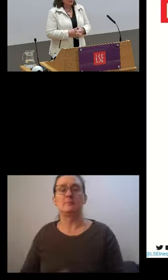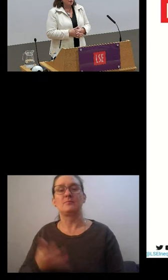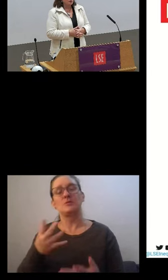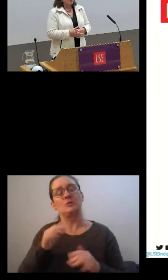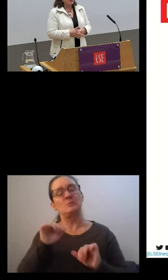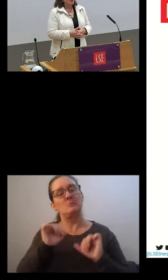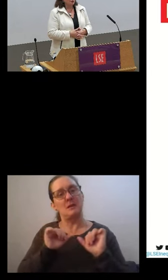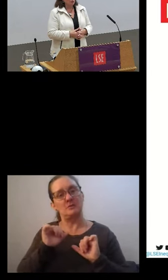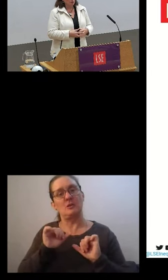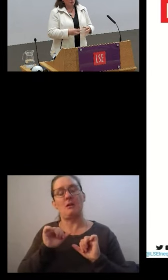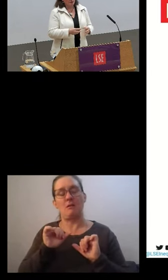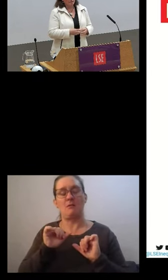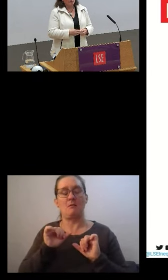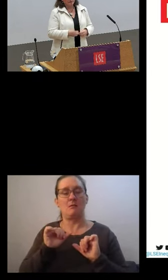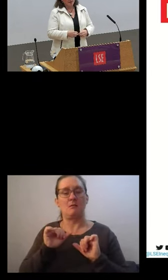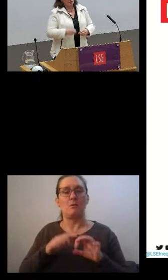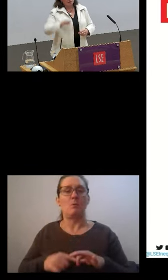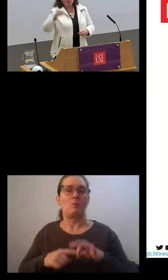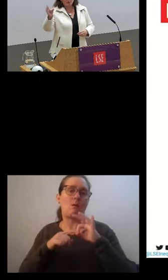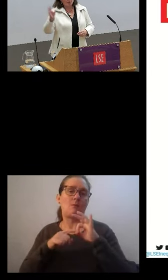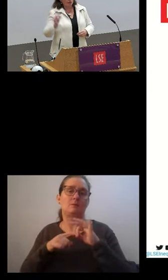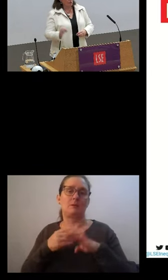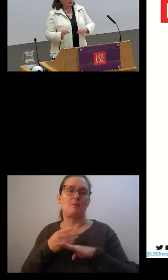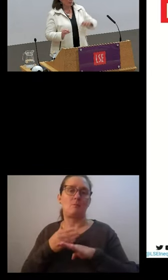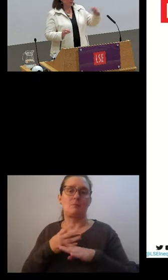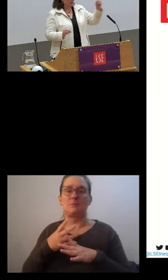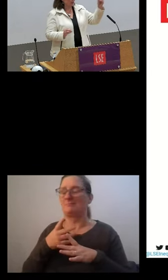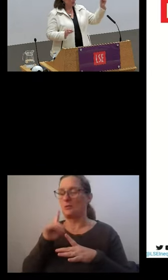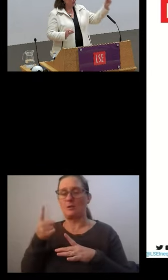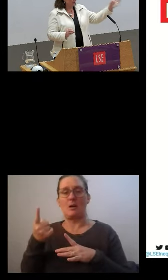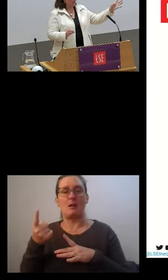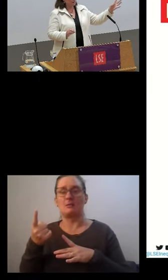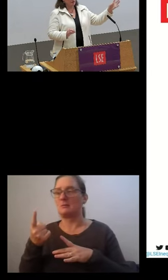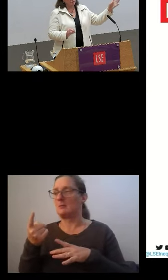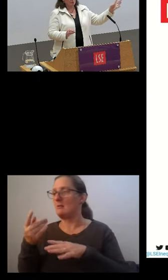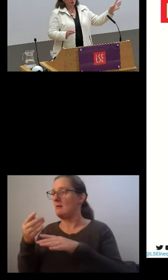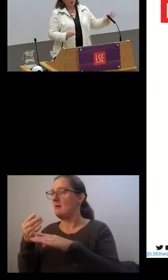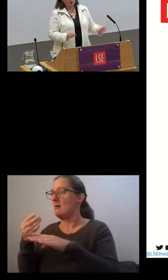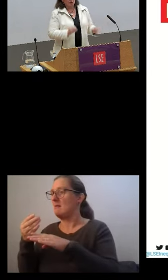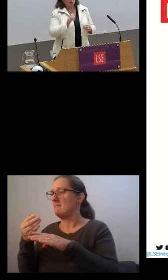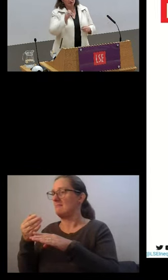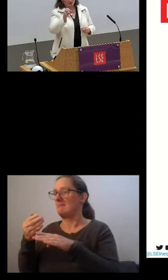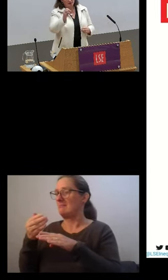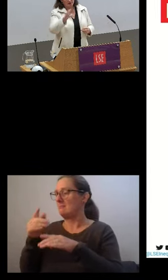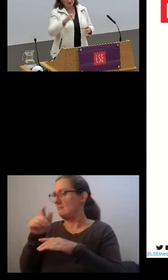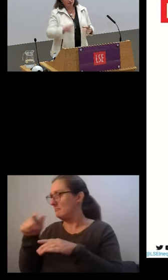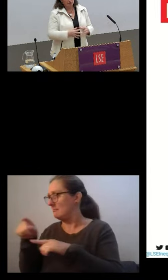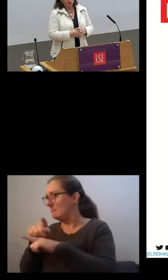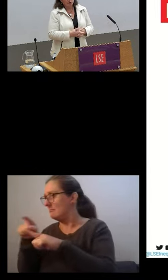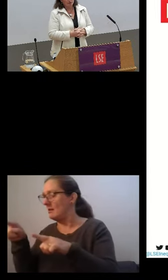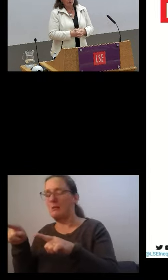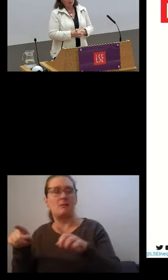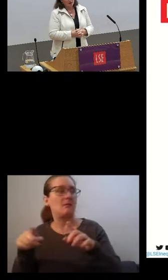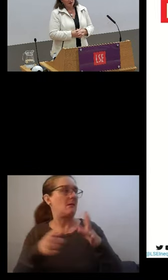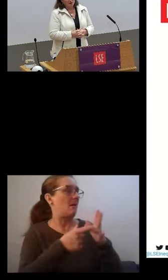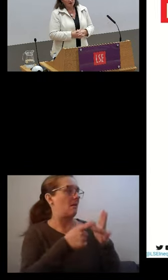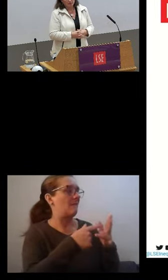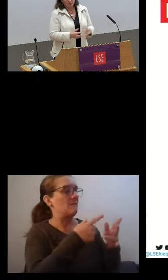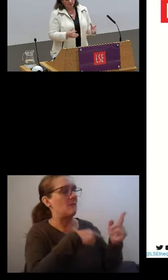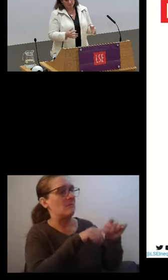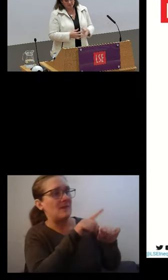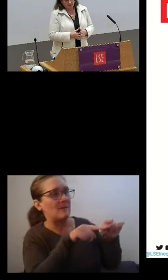it's not really possible to have data from the labour force survey, other variables from ASH and other variables from